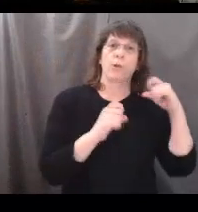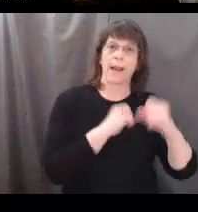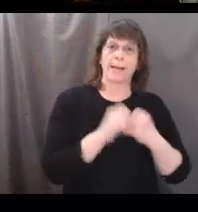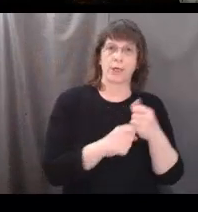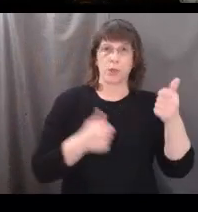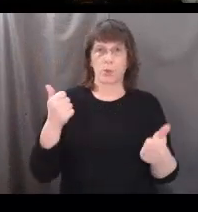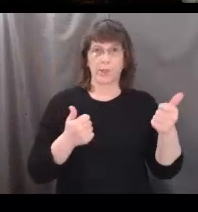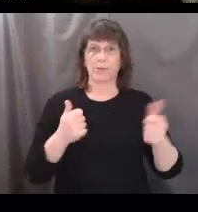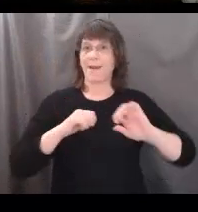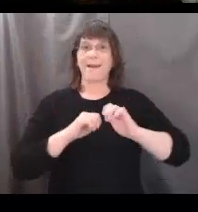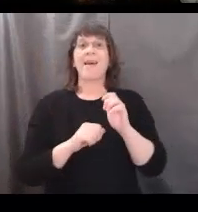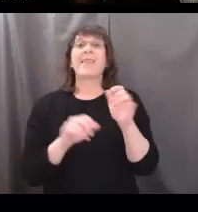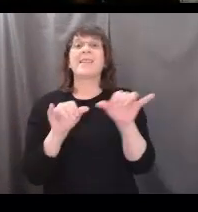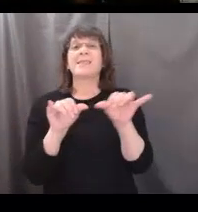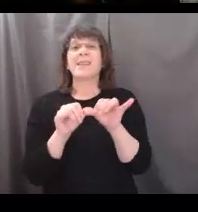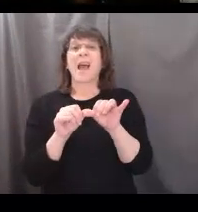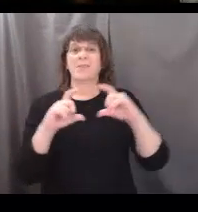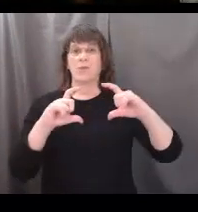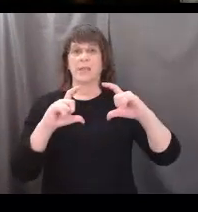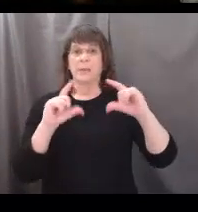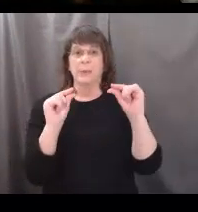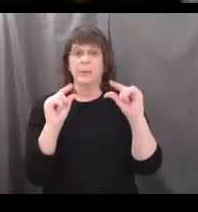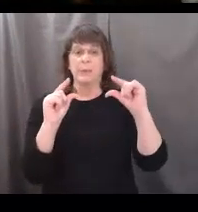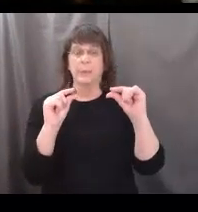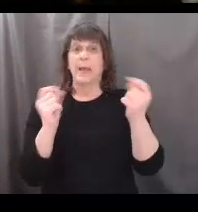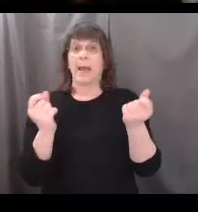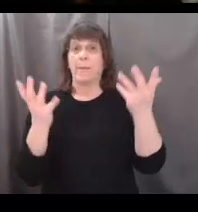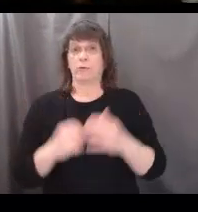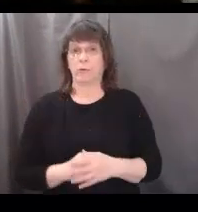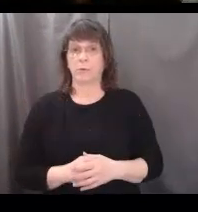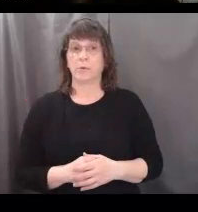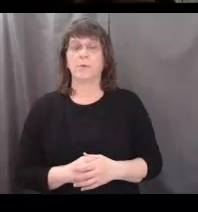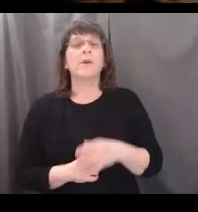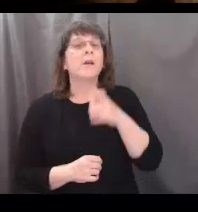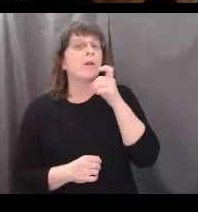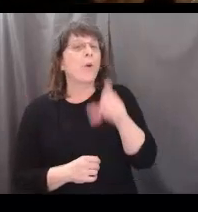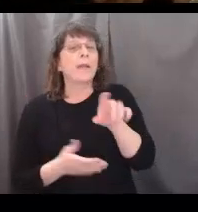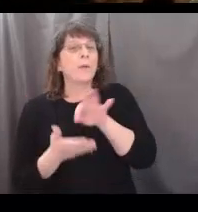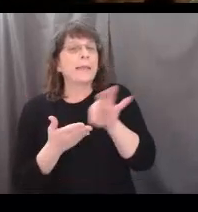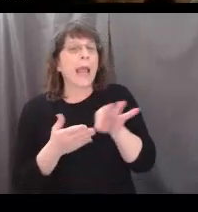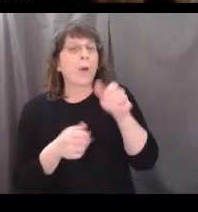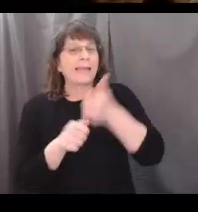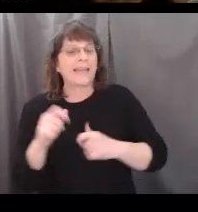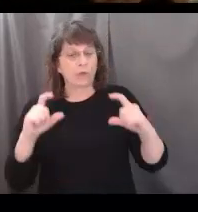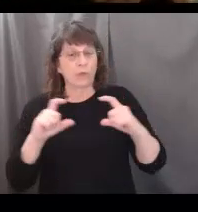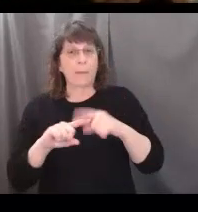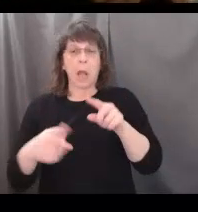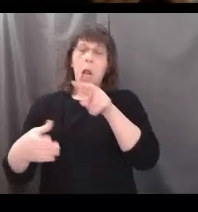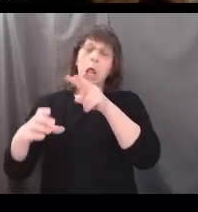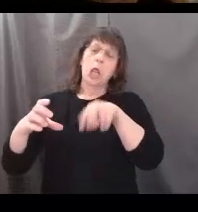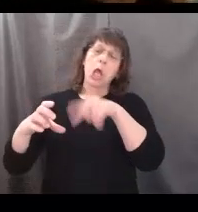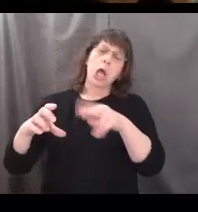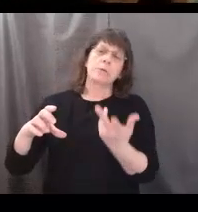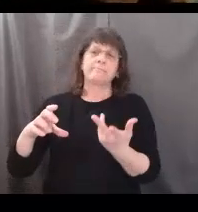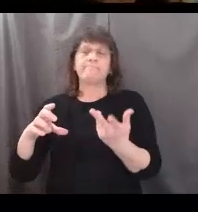year based on how big the rings are. Without counting each ring, just by looking at your wood cookie,